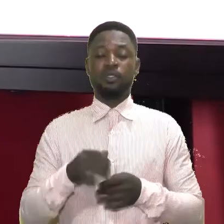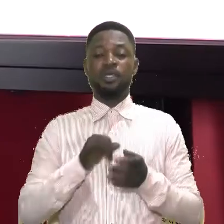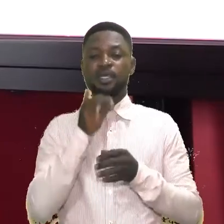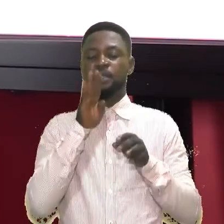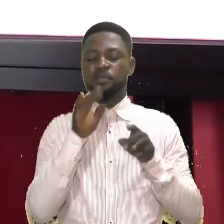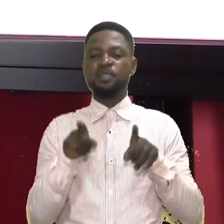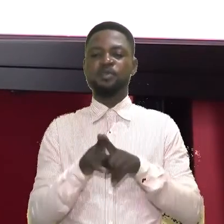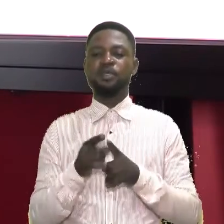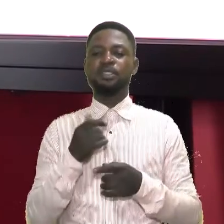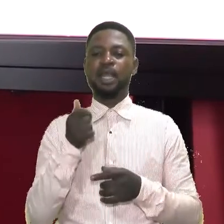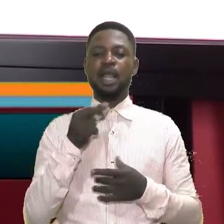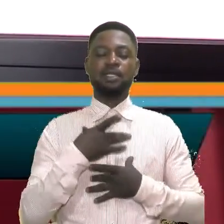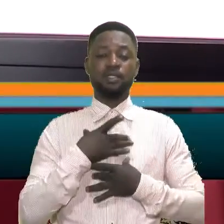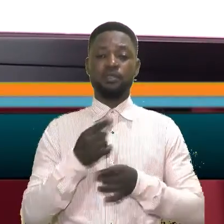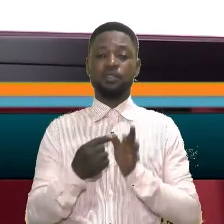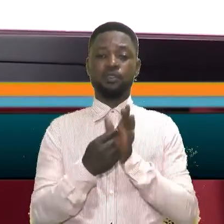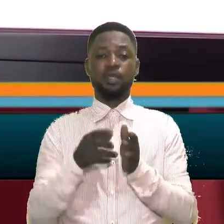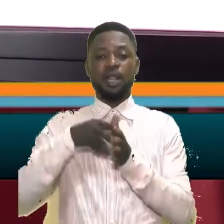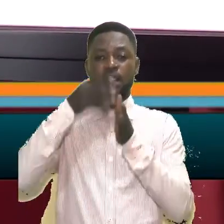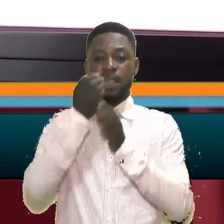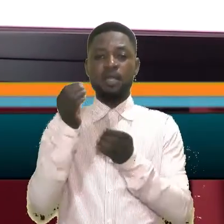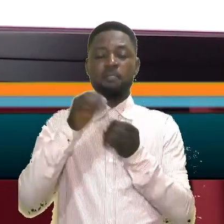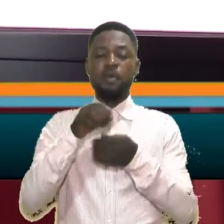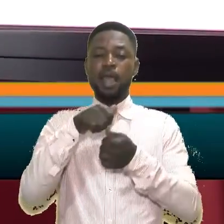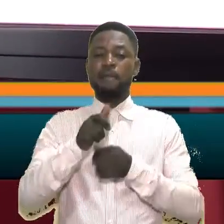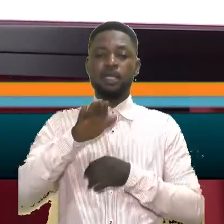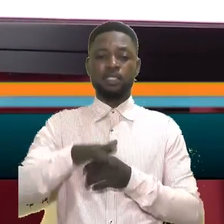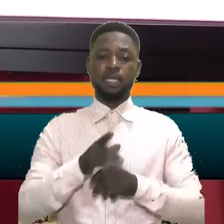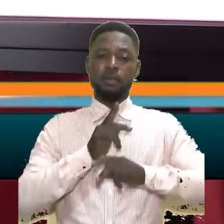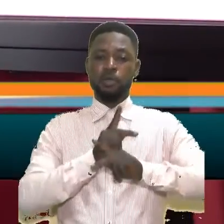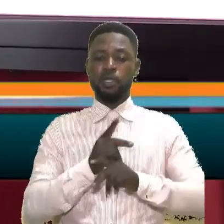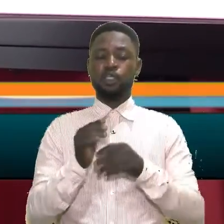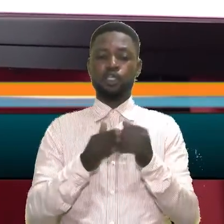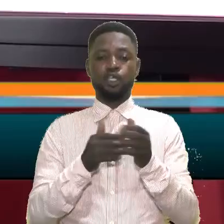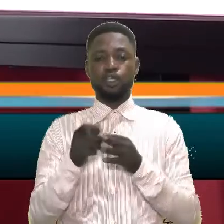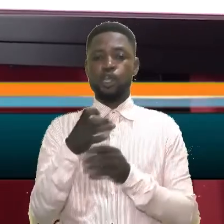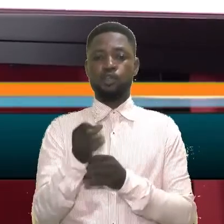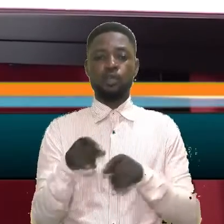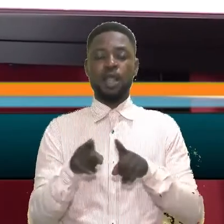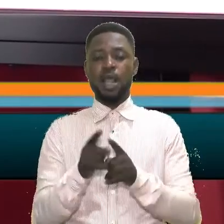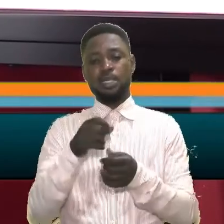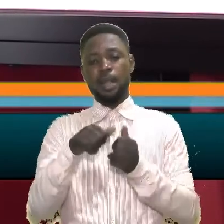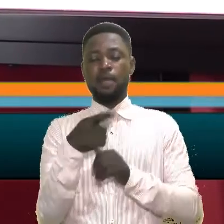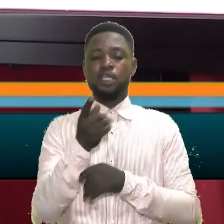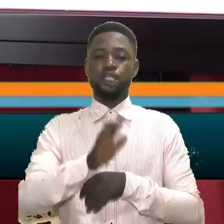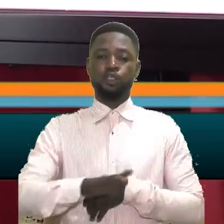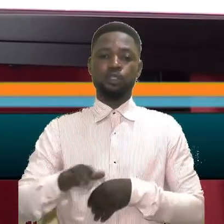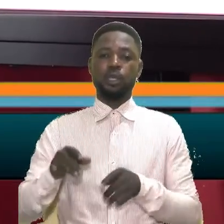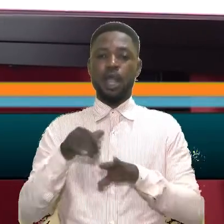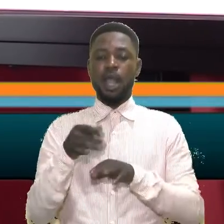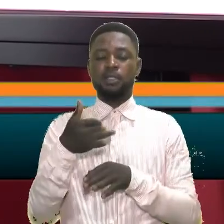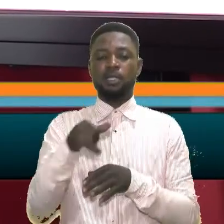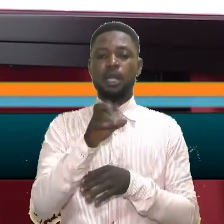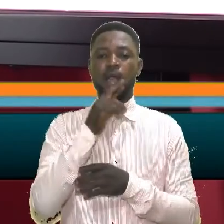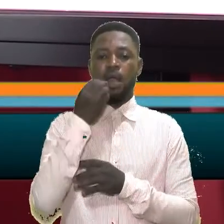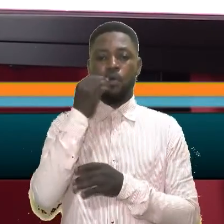Well, it's been such an interesting show learning more about child protection issues as regards our children